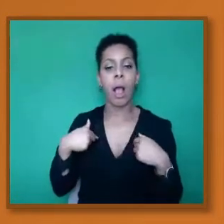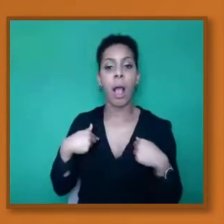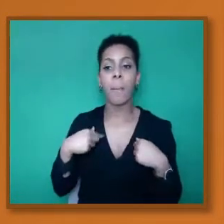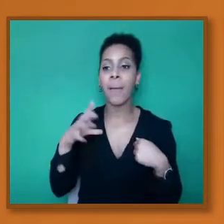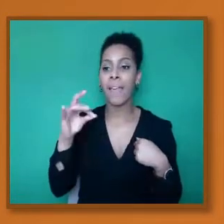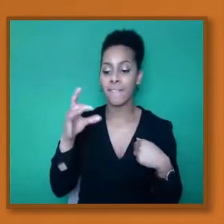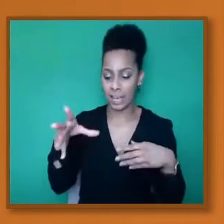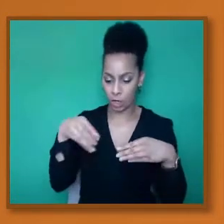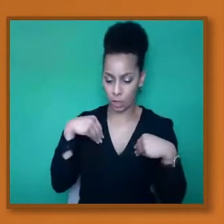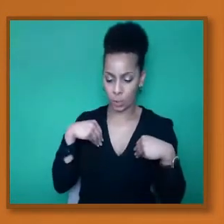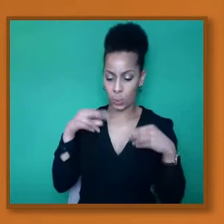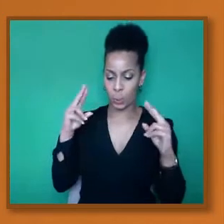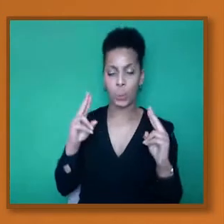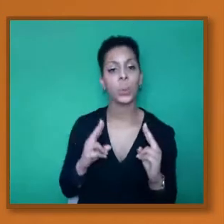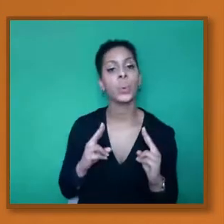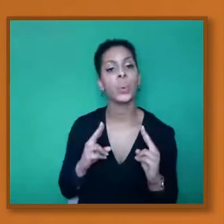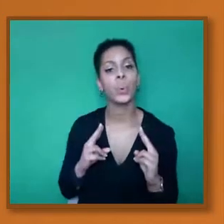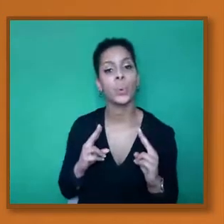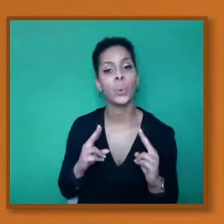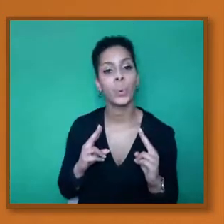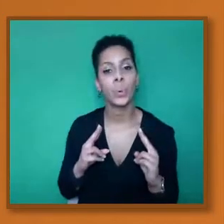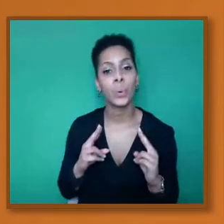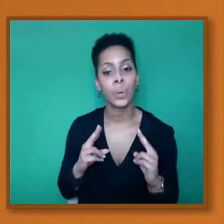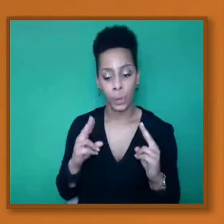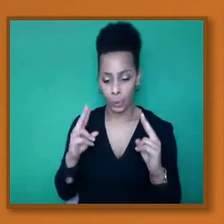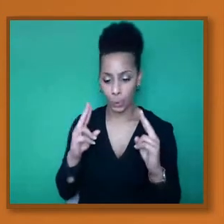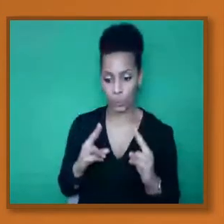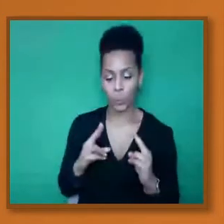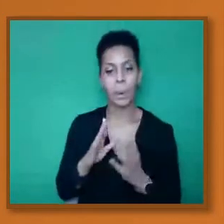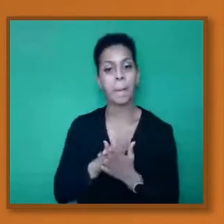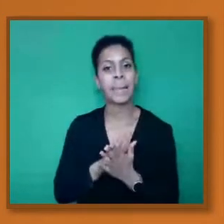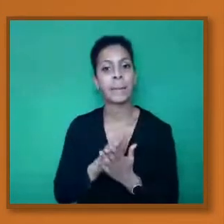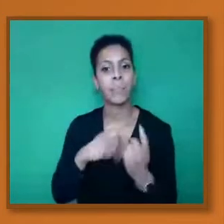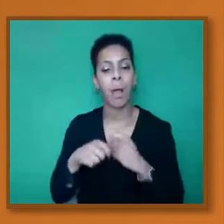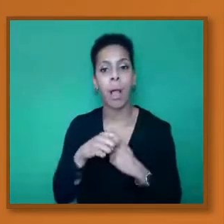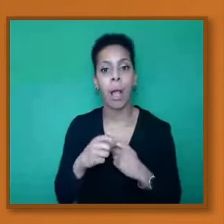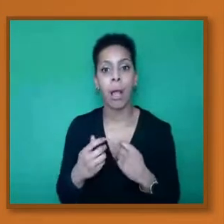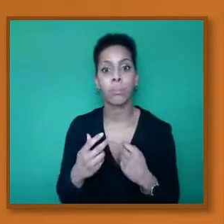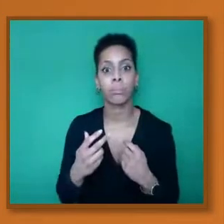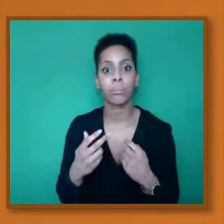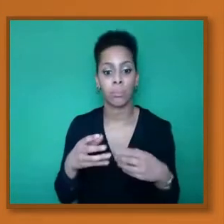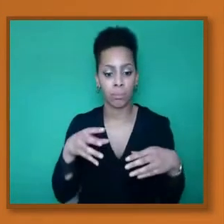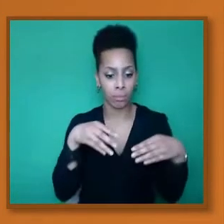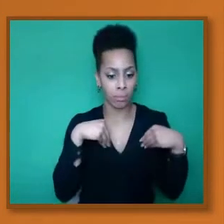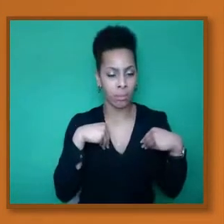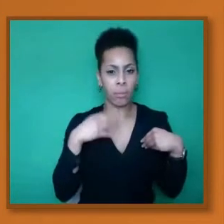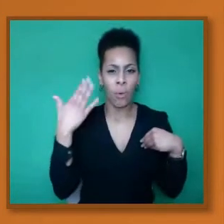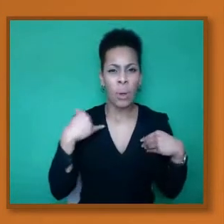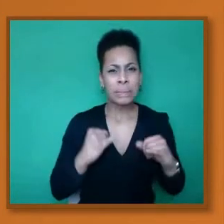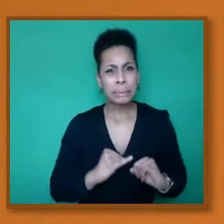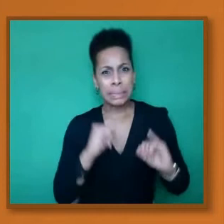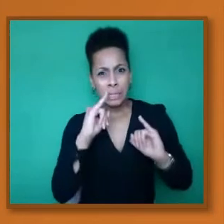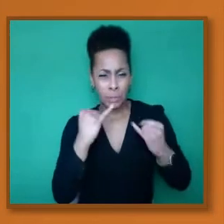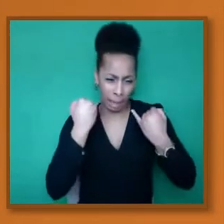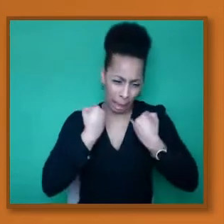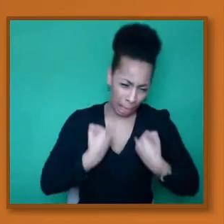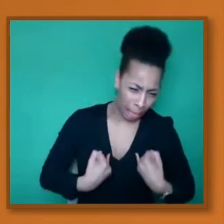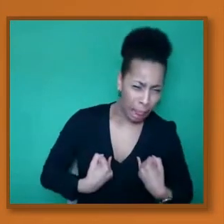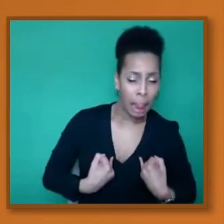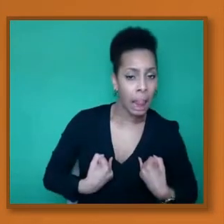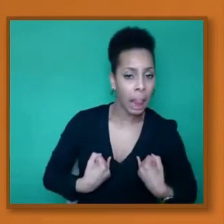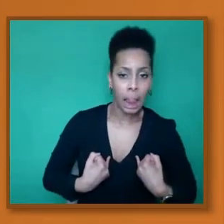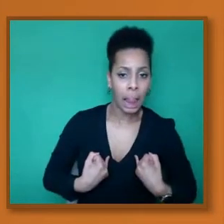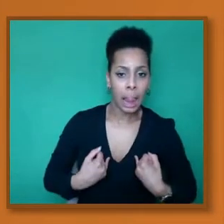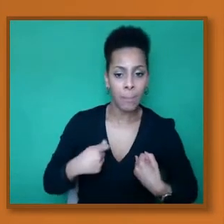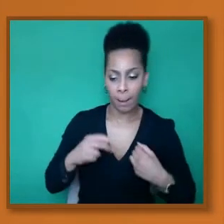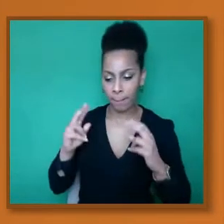the serious symptoms of the infection. So you may still feel as though